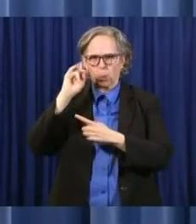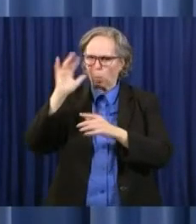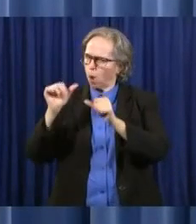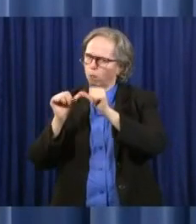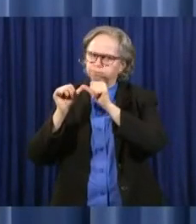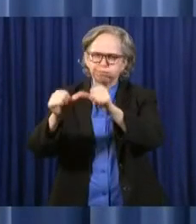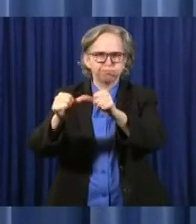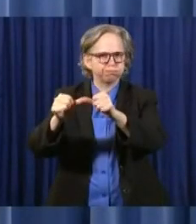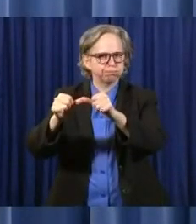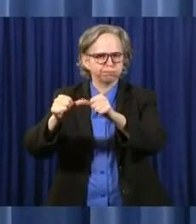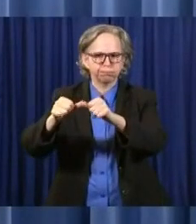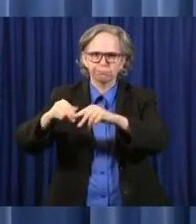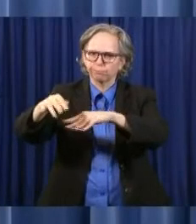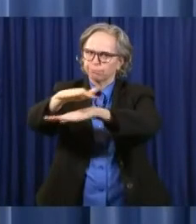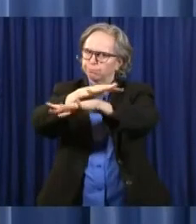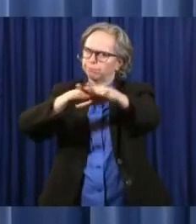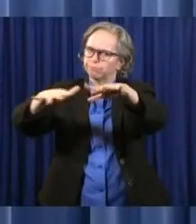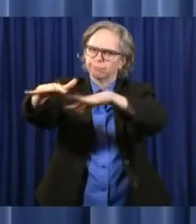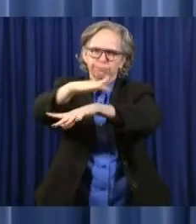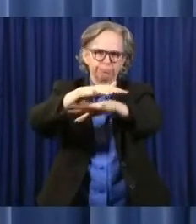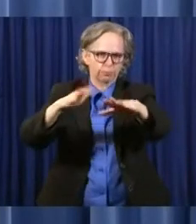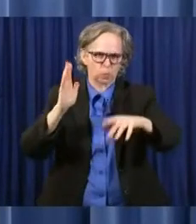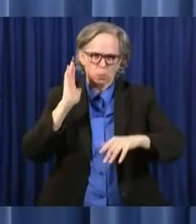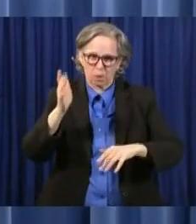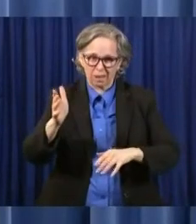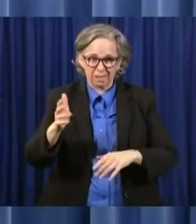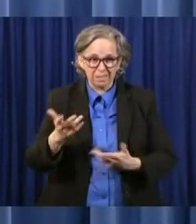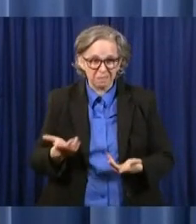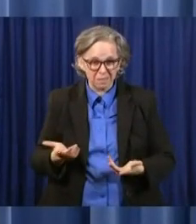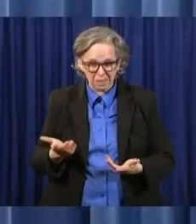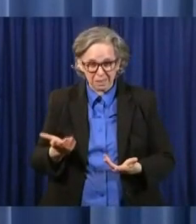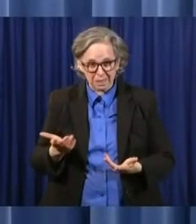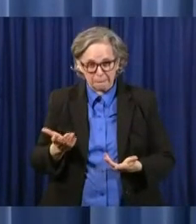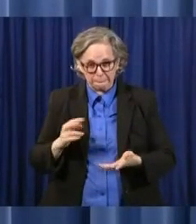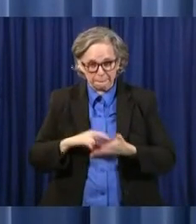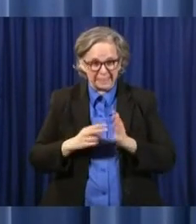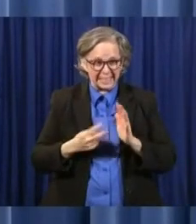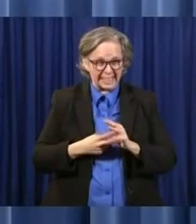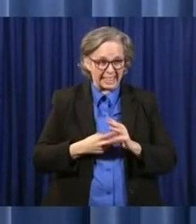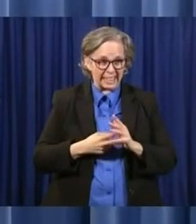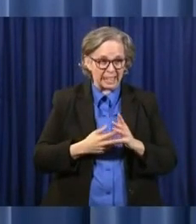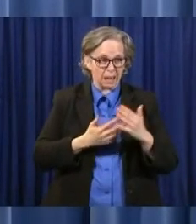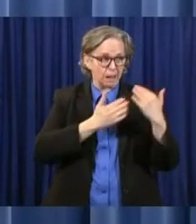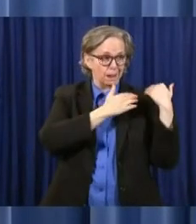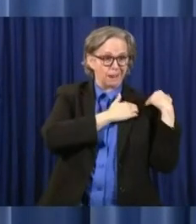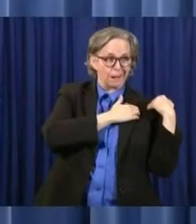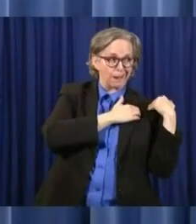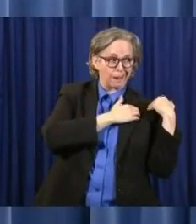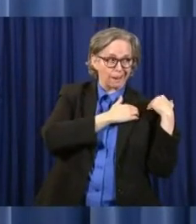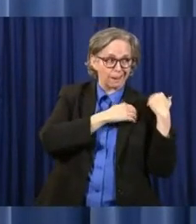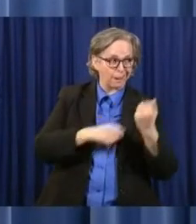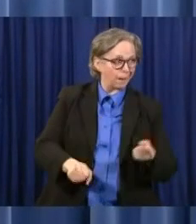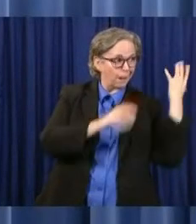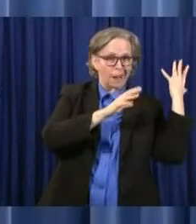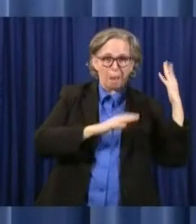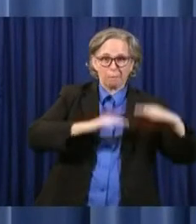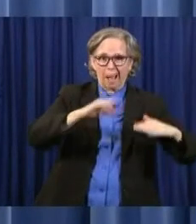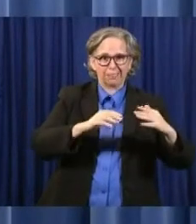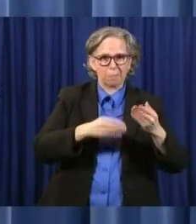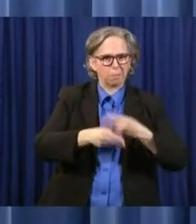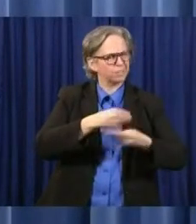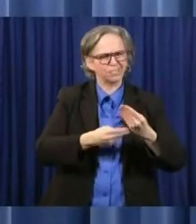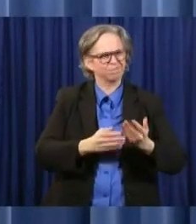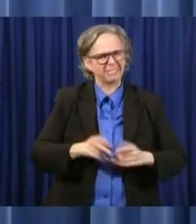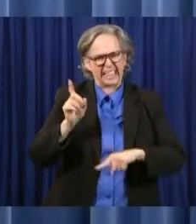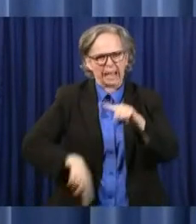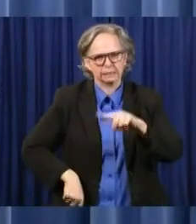That does not exempt us from the obligation to balance our budget. Making difficult budget decisions